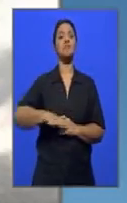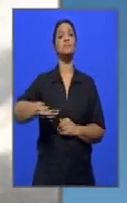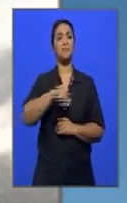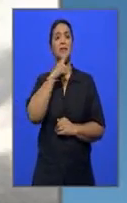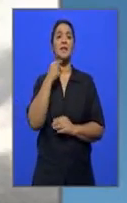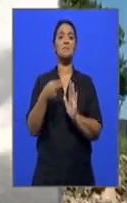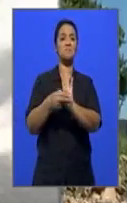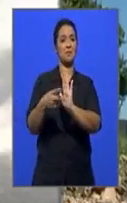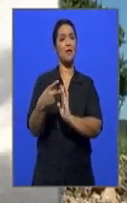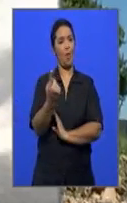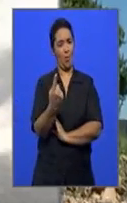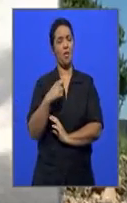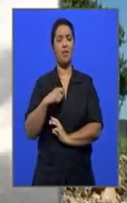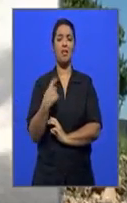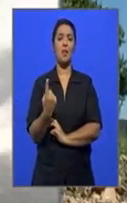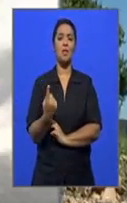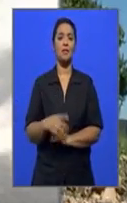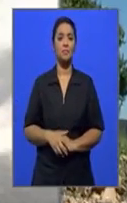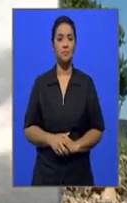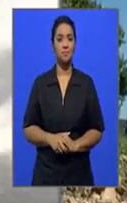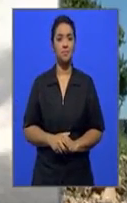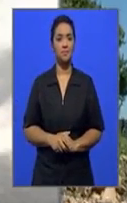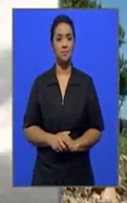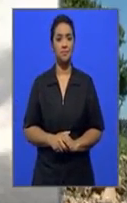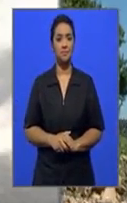former president. Iviwe Potty, SABC News, Port Elizabeth.